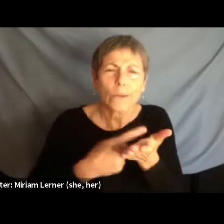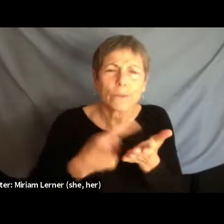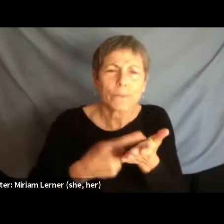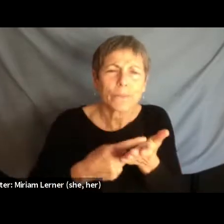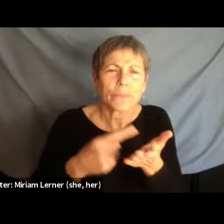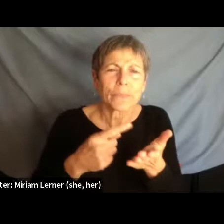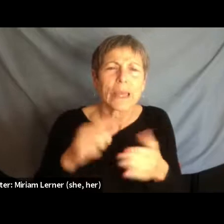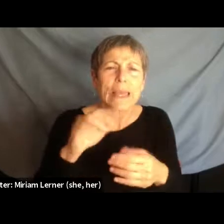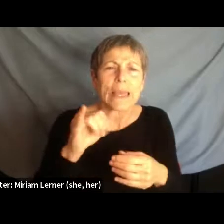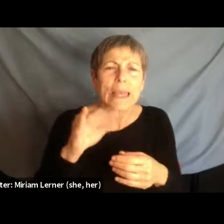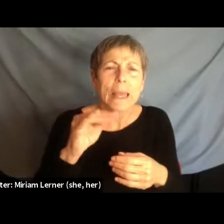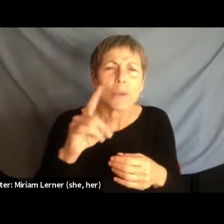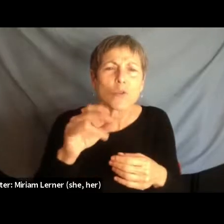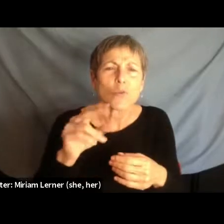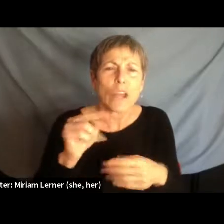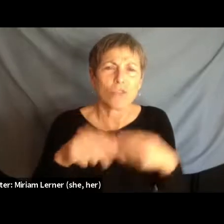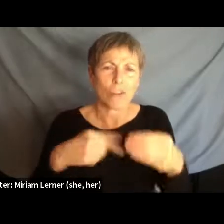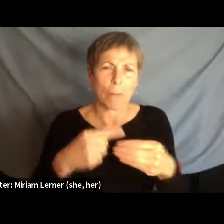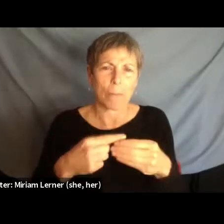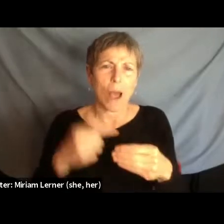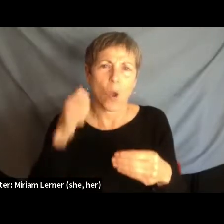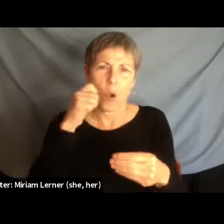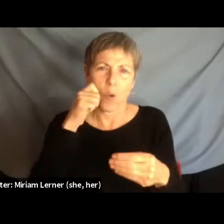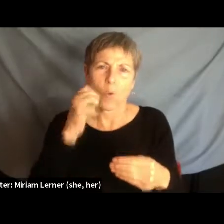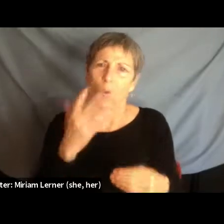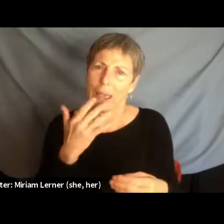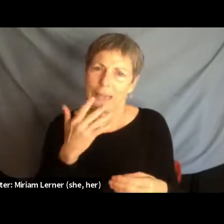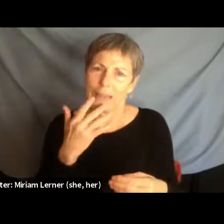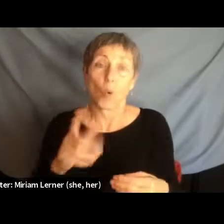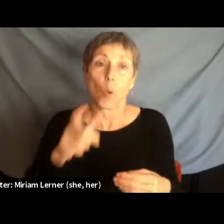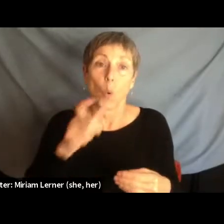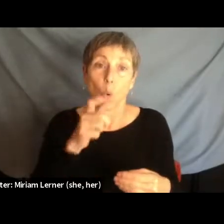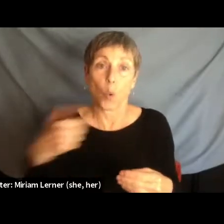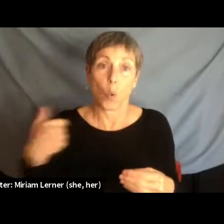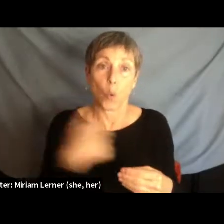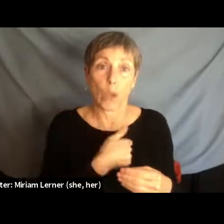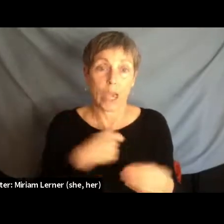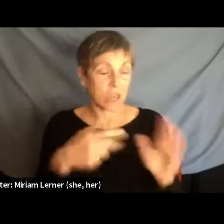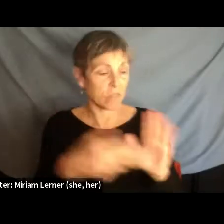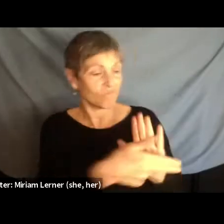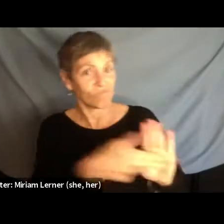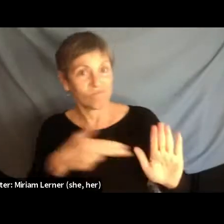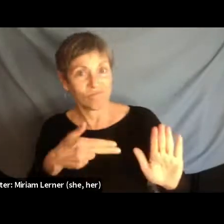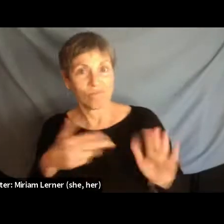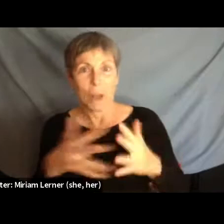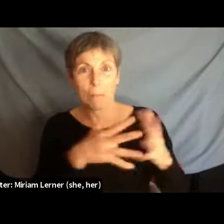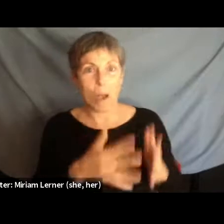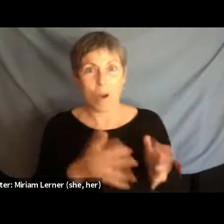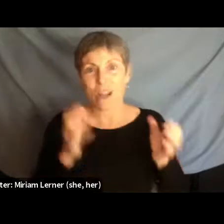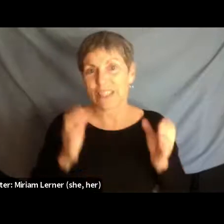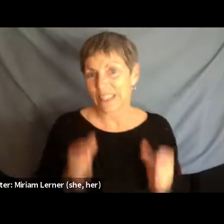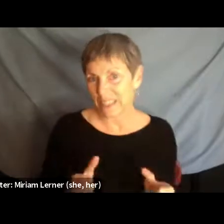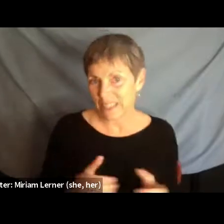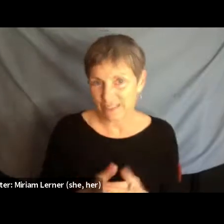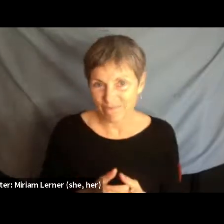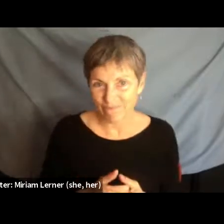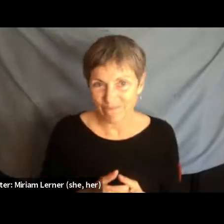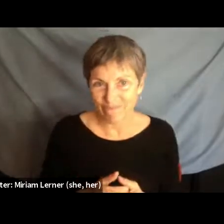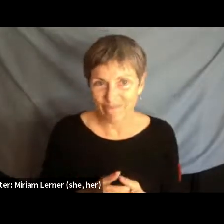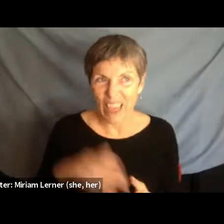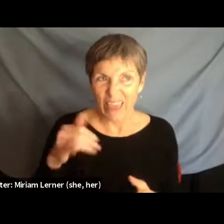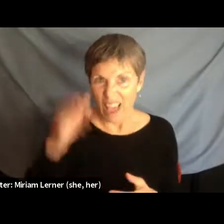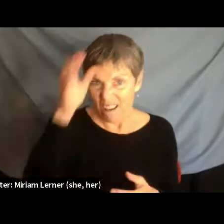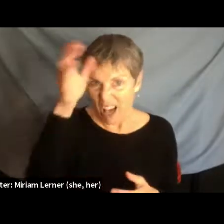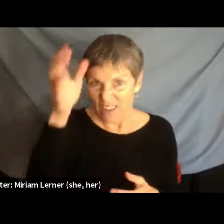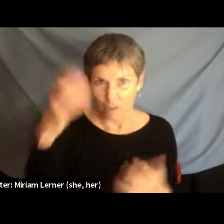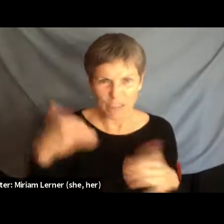It's necessarily about who is seen as, as an American citizen. And that concept is still